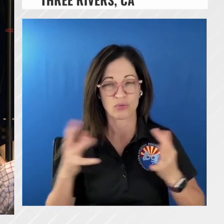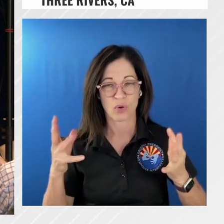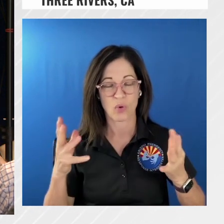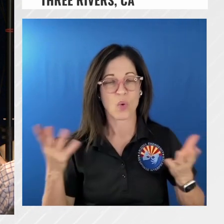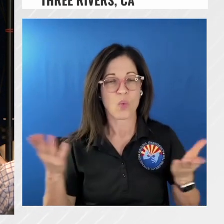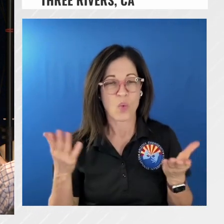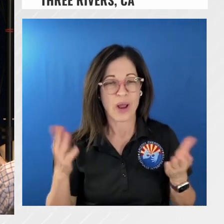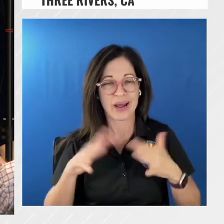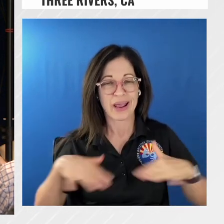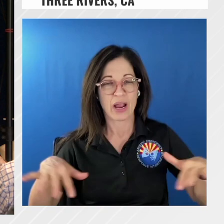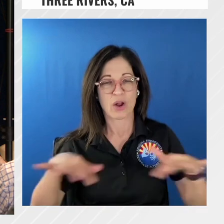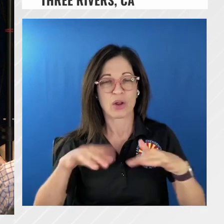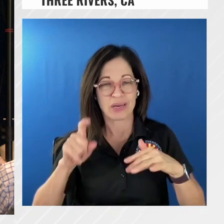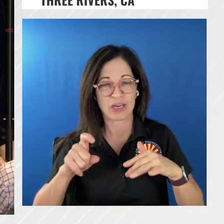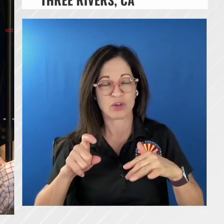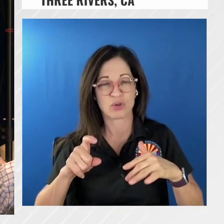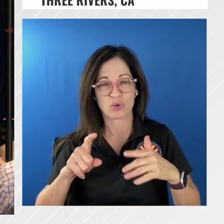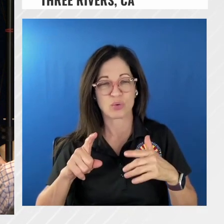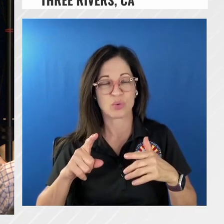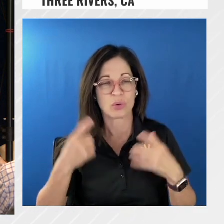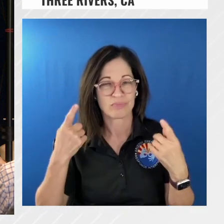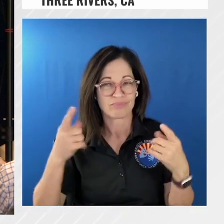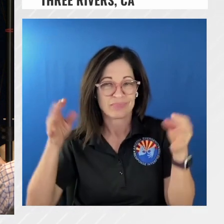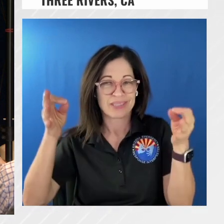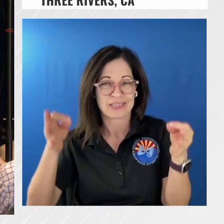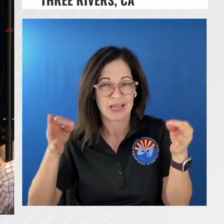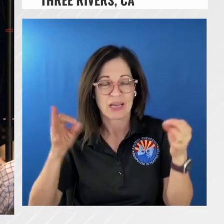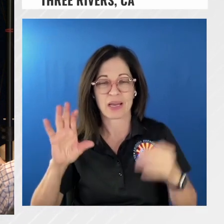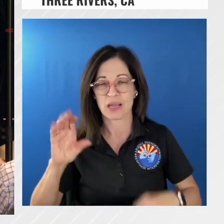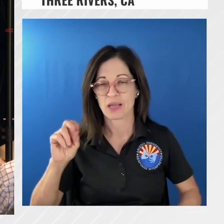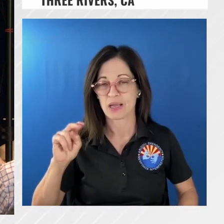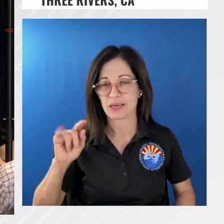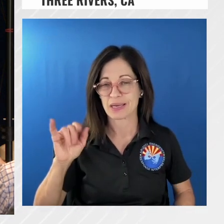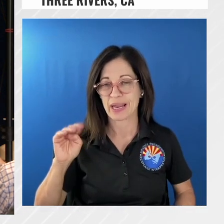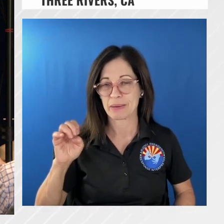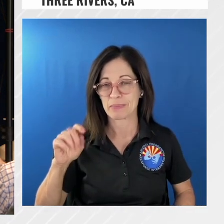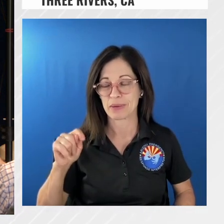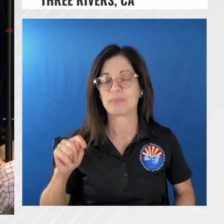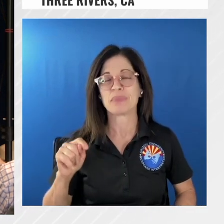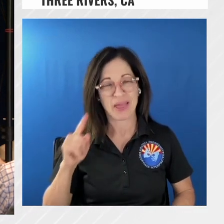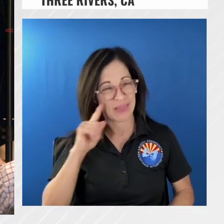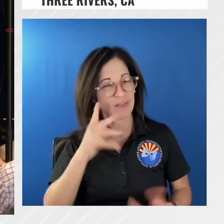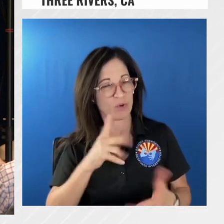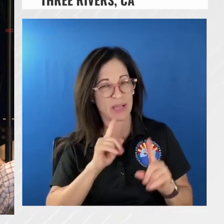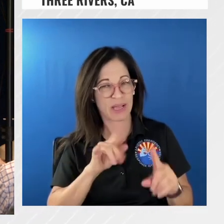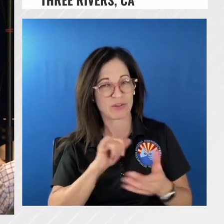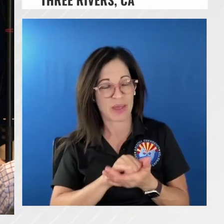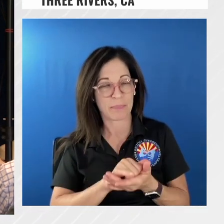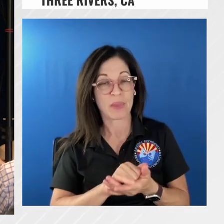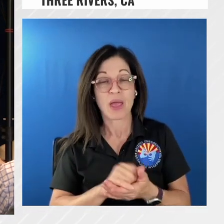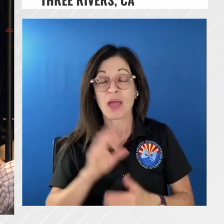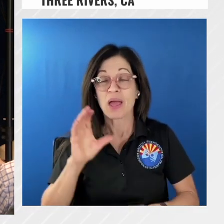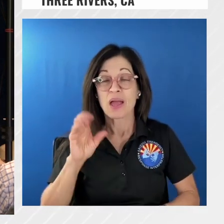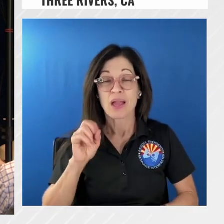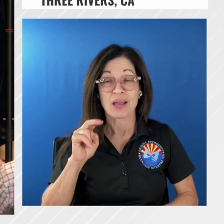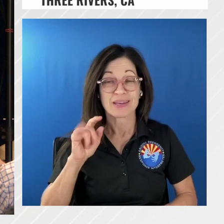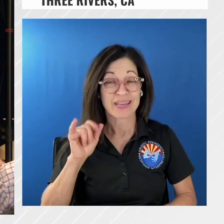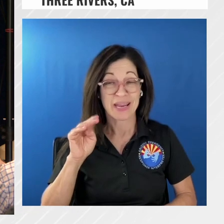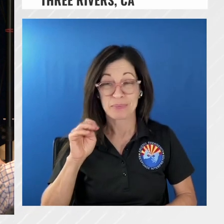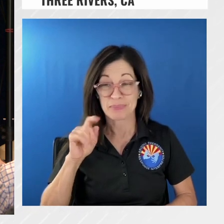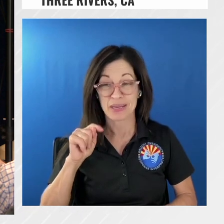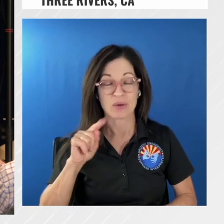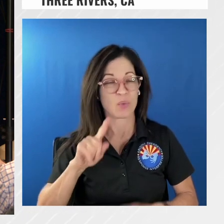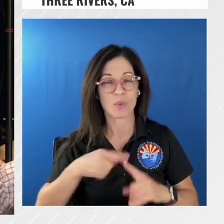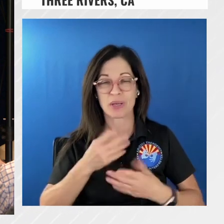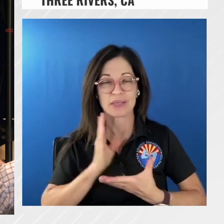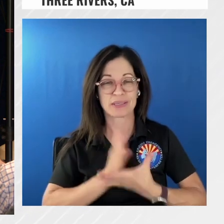so i kind of thought i hit on that a little bit and uh so containment's hit when we can stop the fire if we stop the forward rate of spread of this fire that's